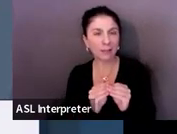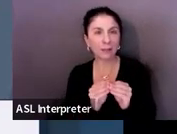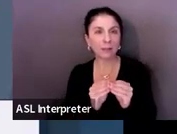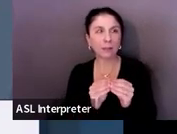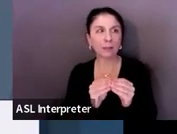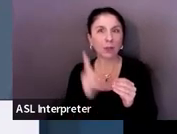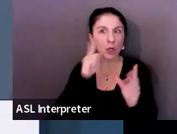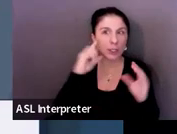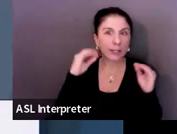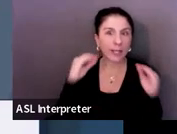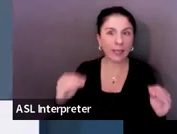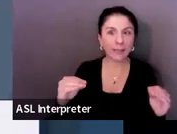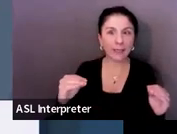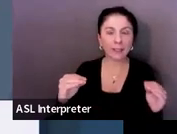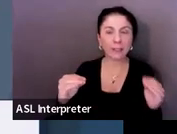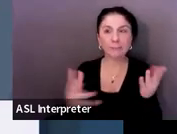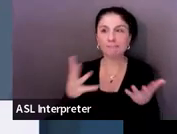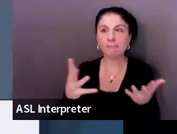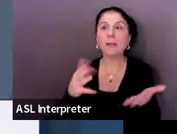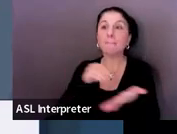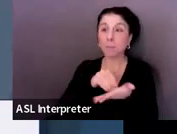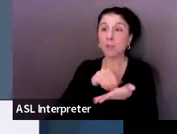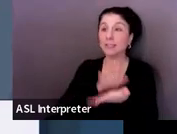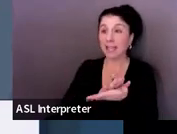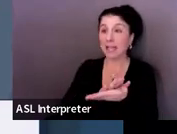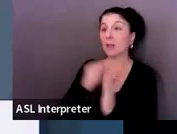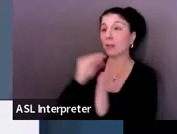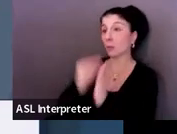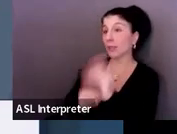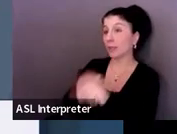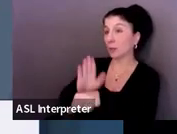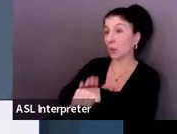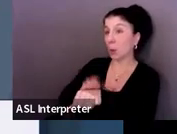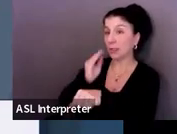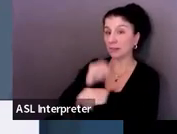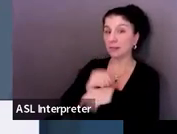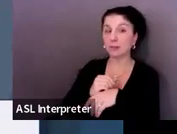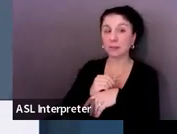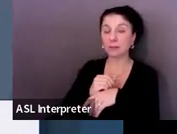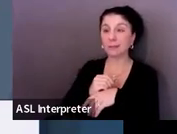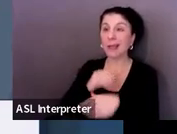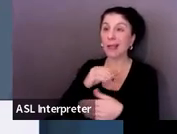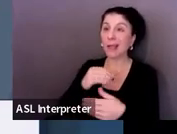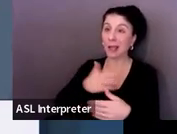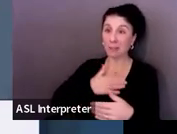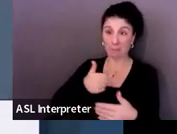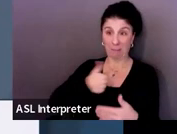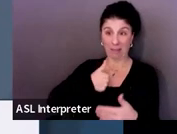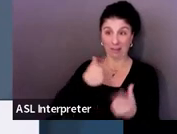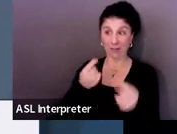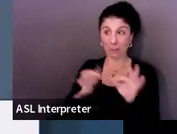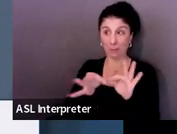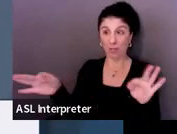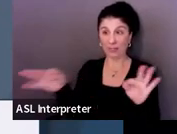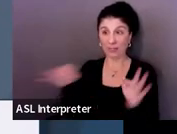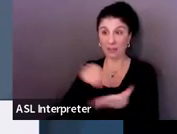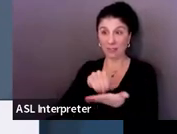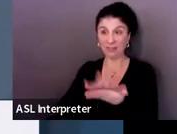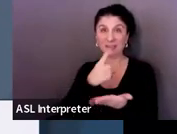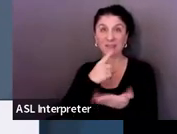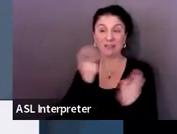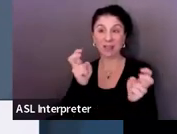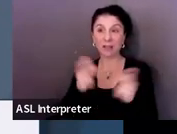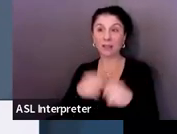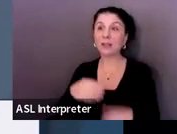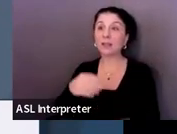So really document that in the written notice. I would put a statement in the written notice saying, you know, the